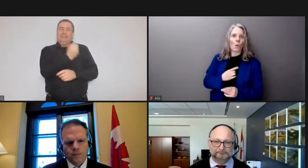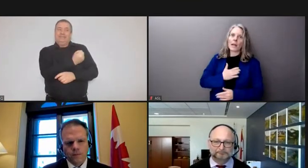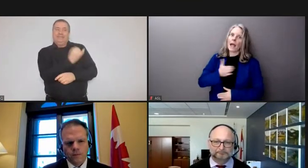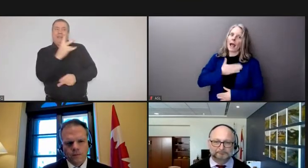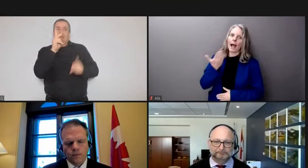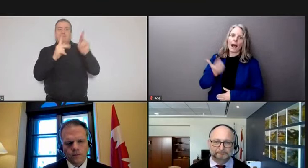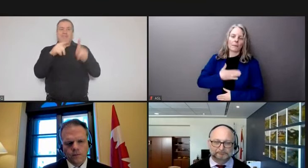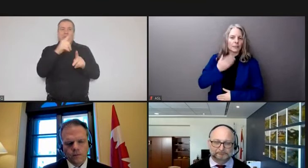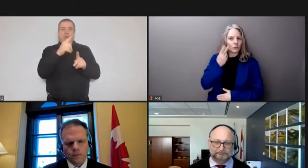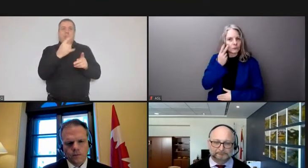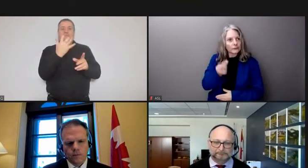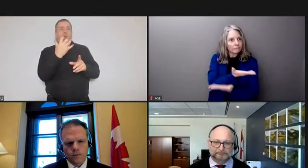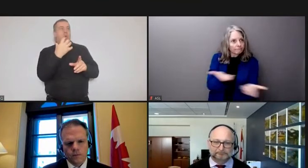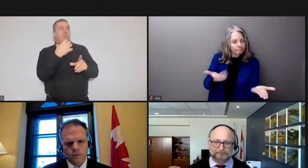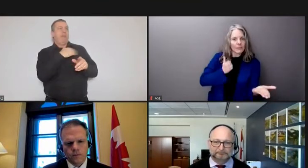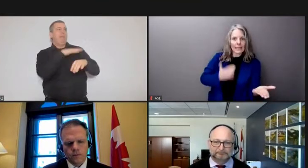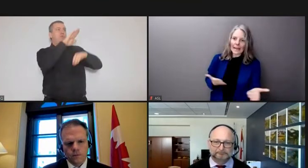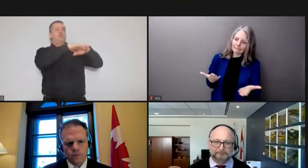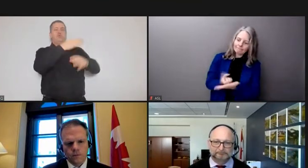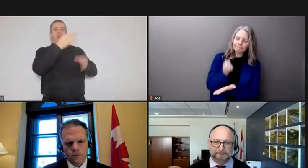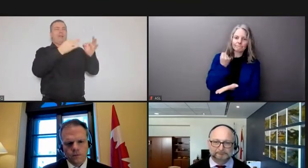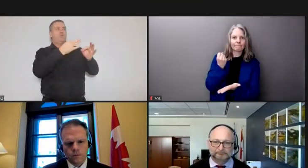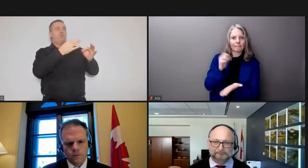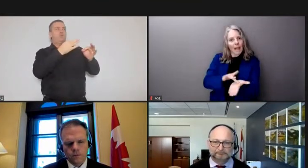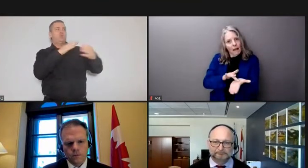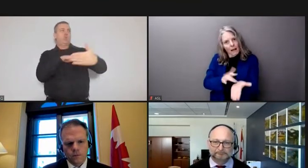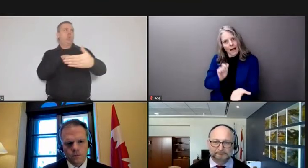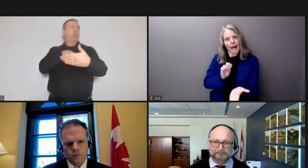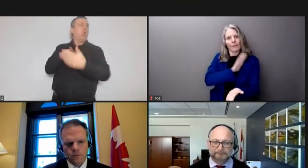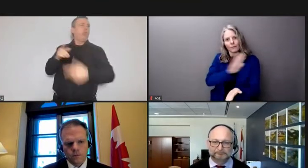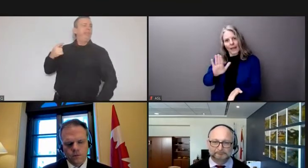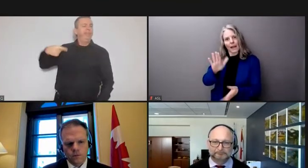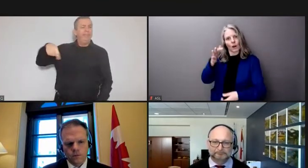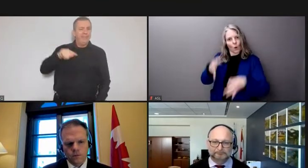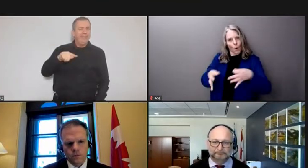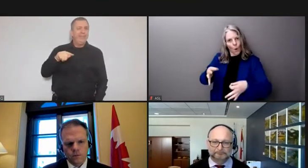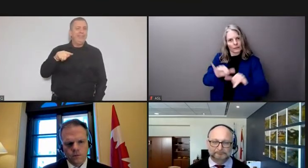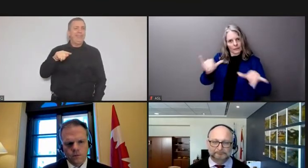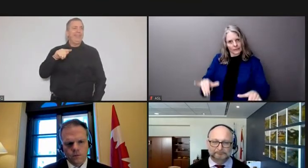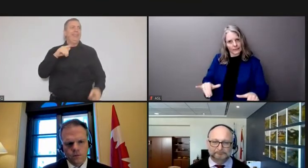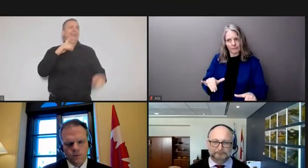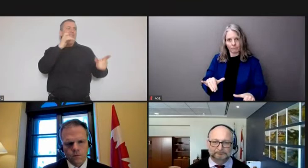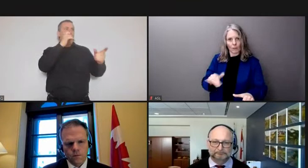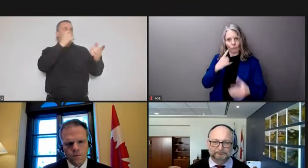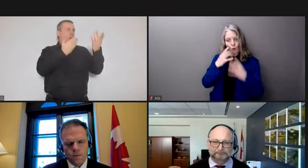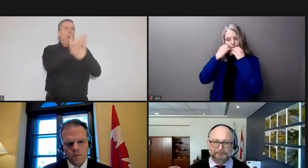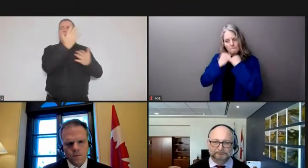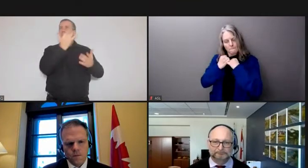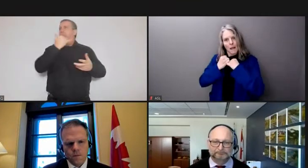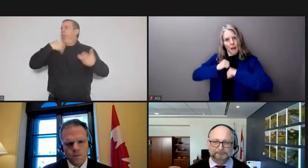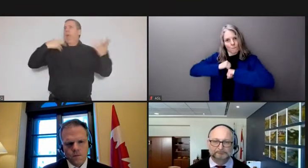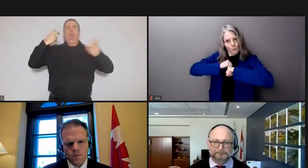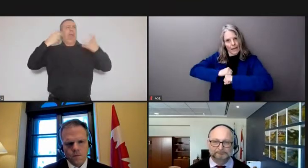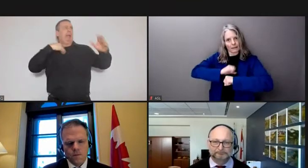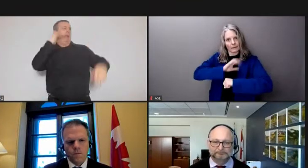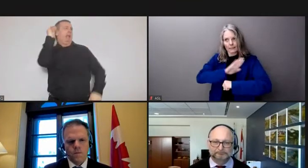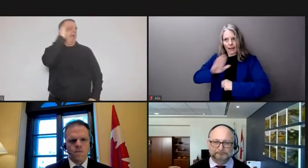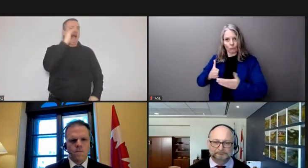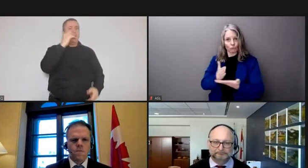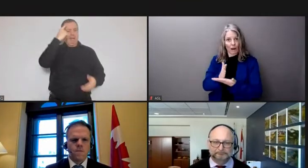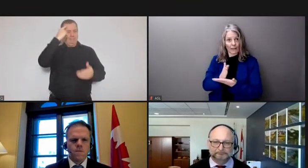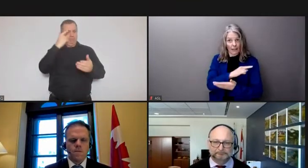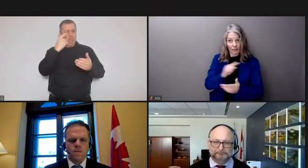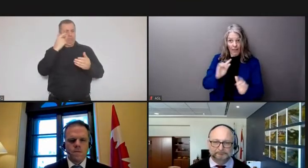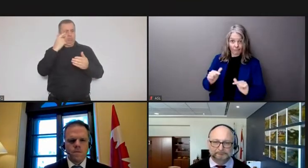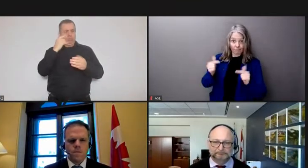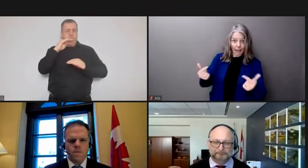to have their rights defended and upheld that is a very good